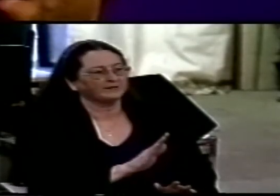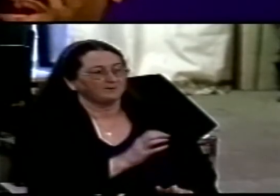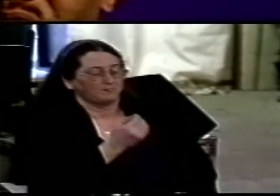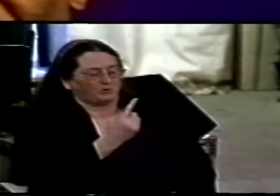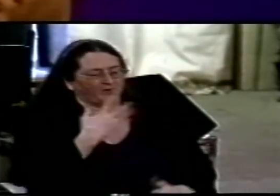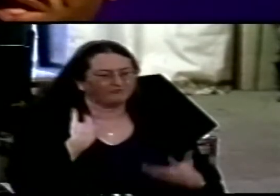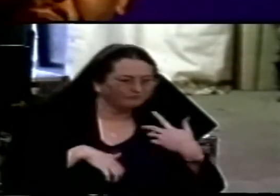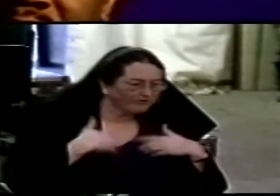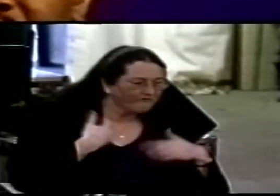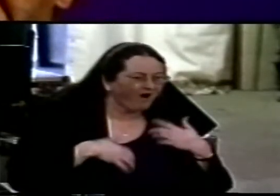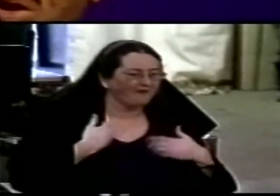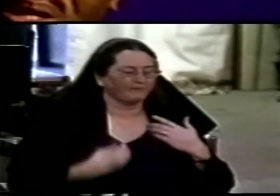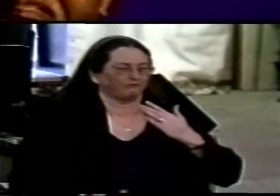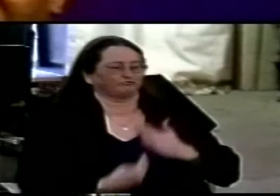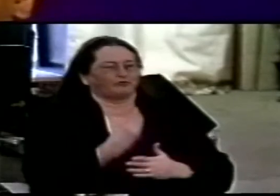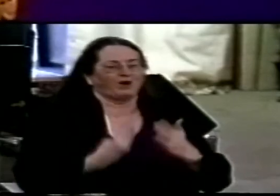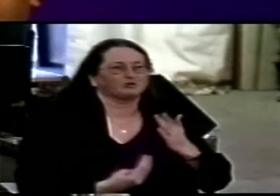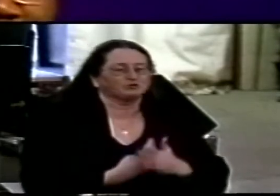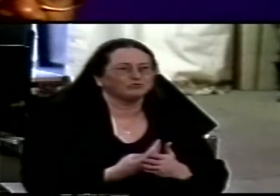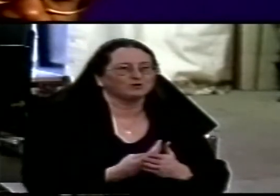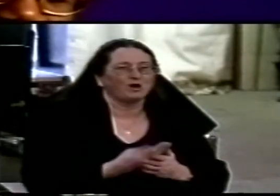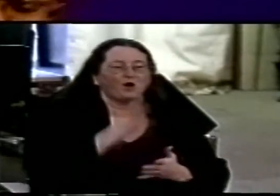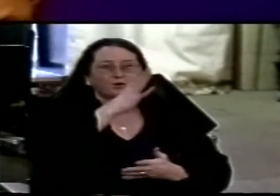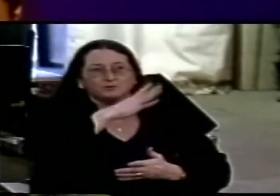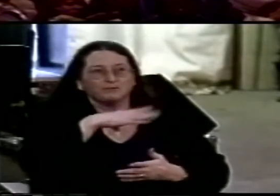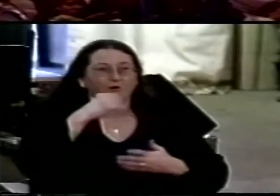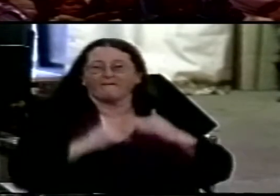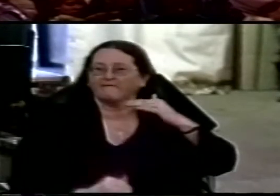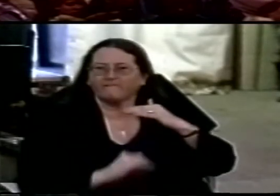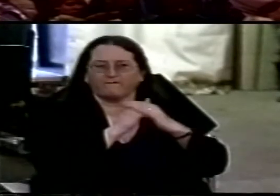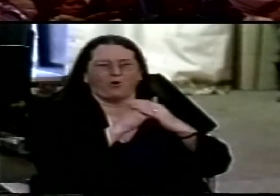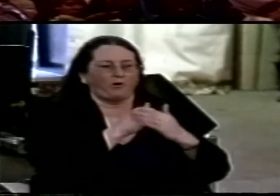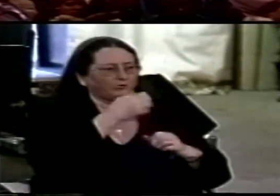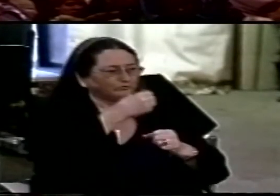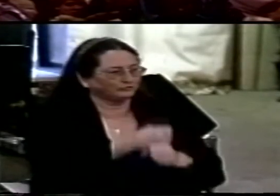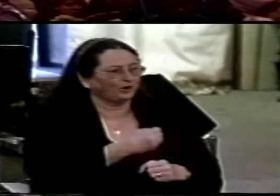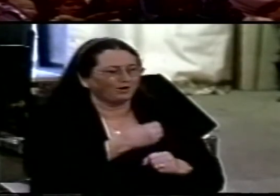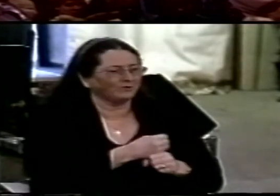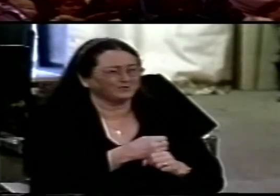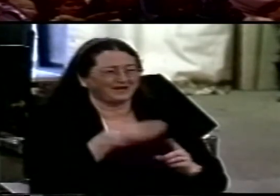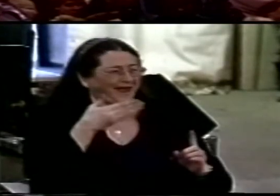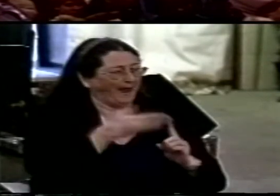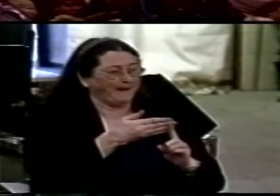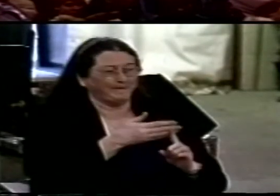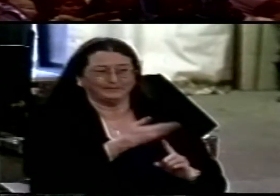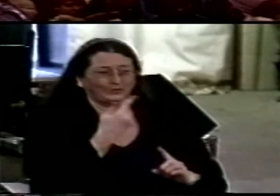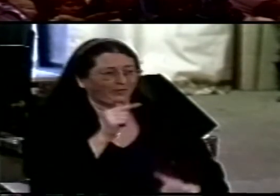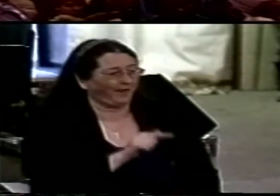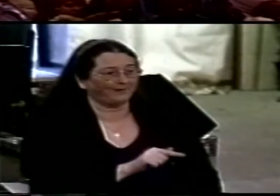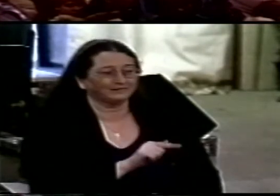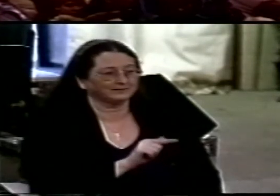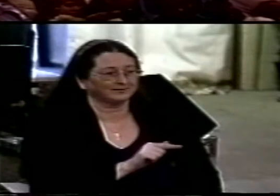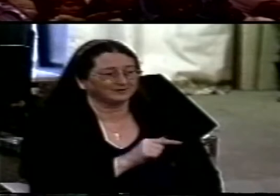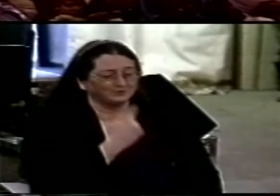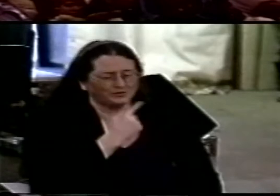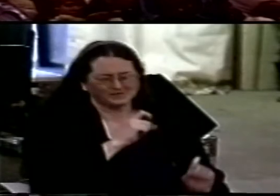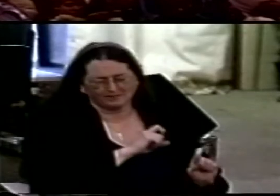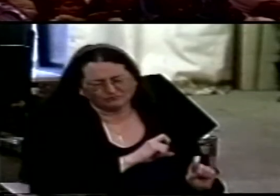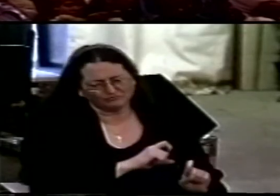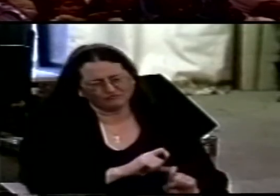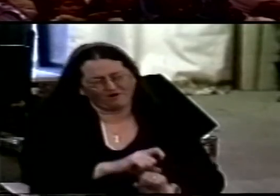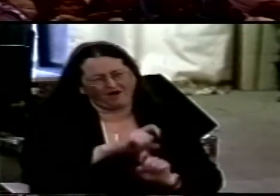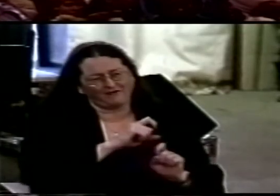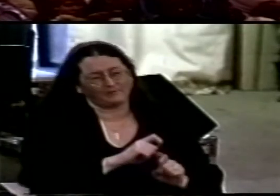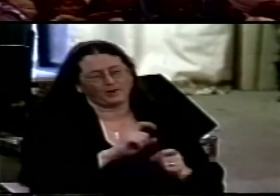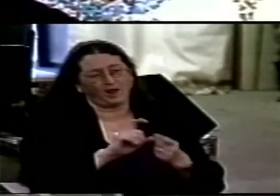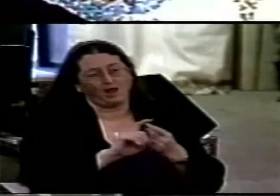revival and refreshing and renewal and full churches that's not the point neither is he calling us to survive if we are just about